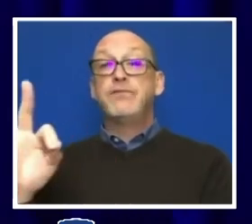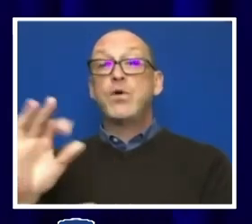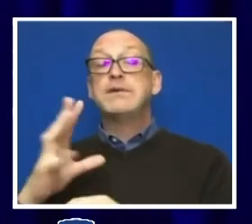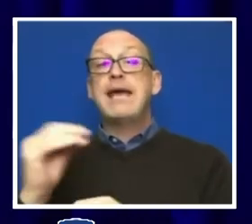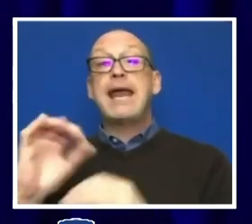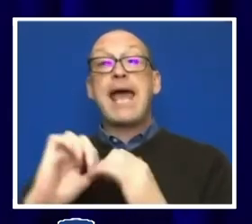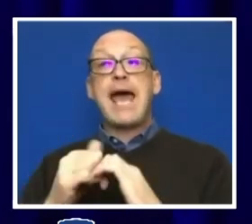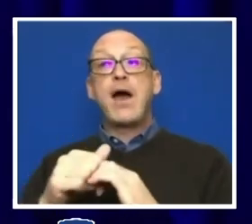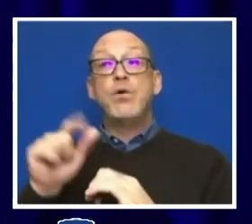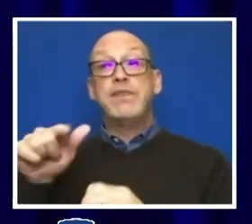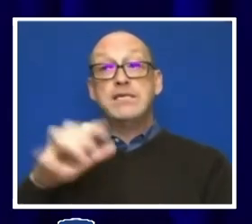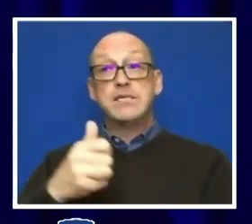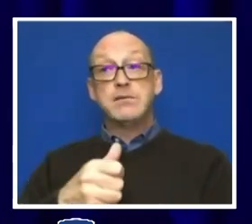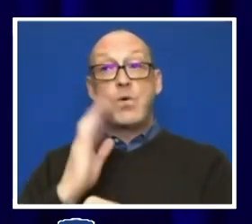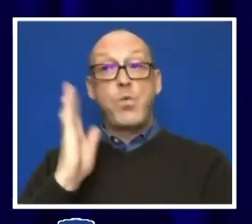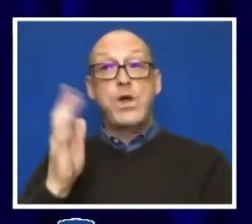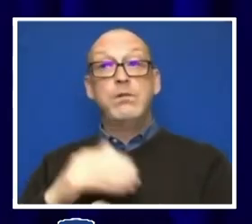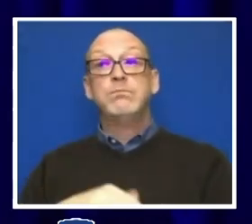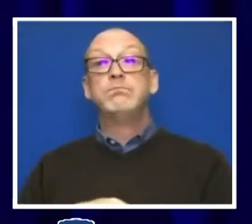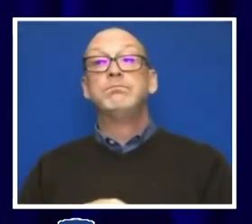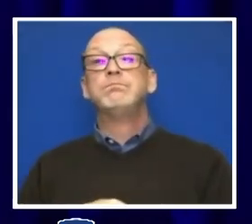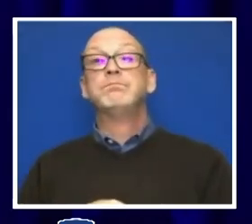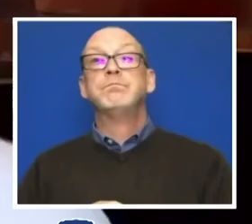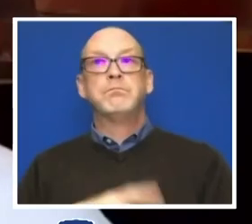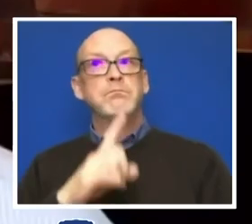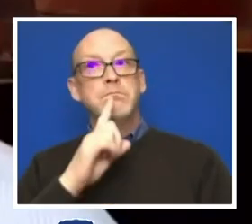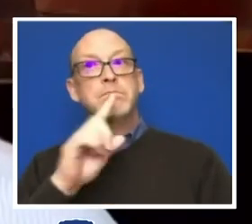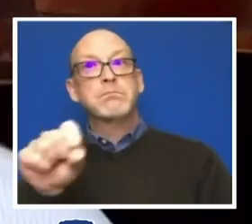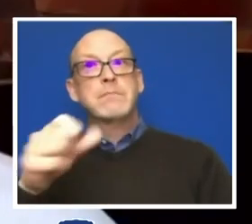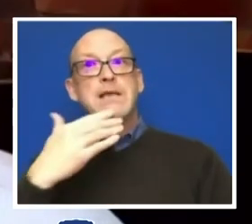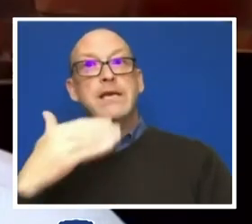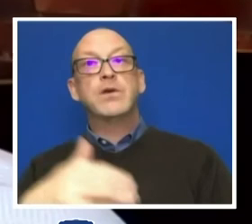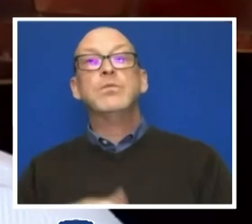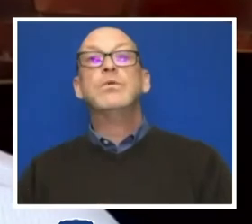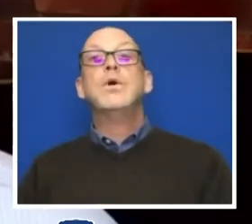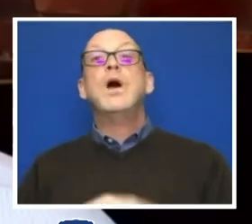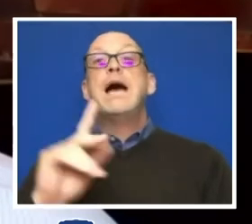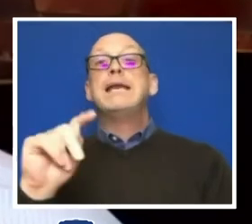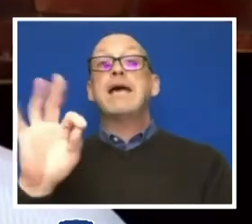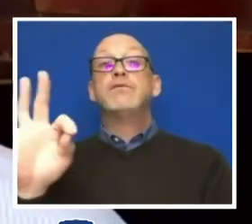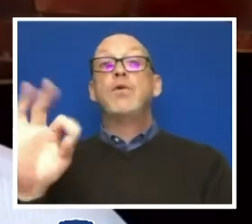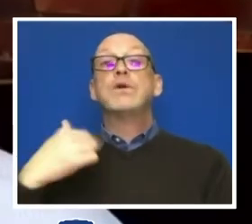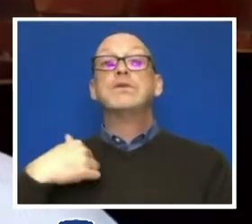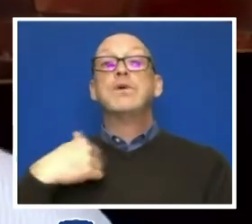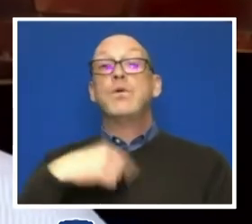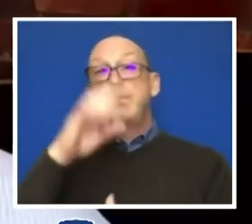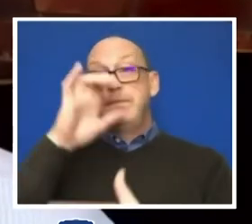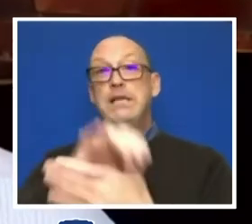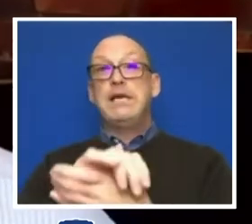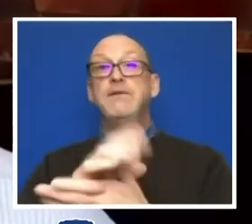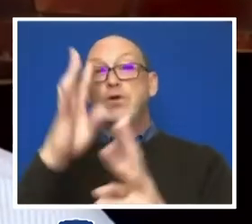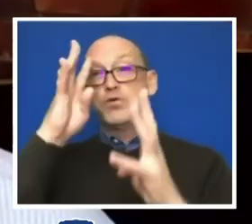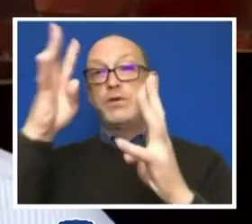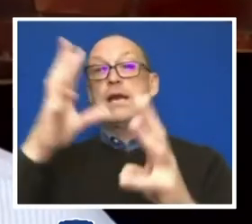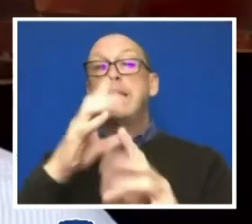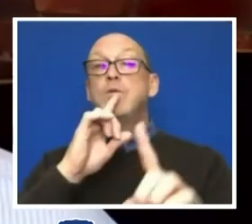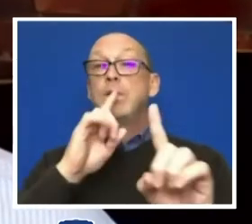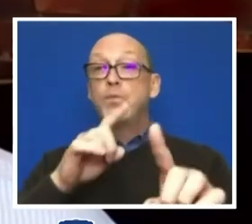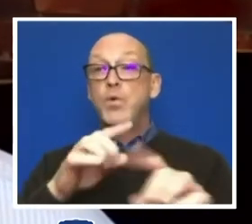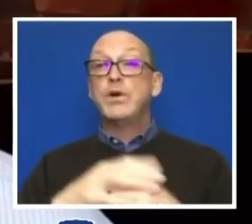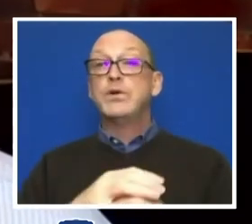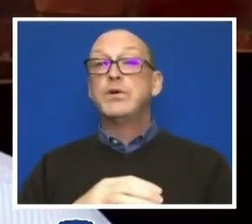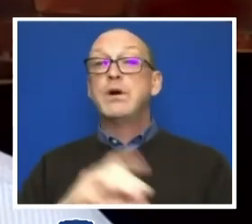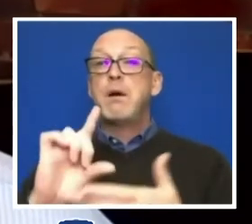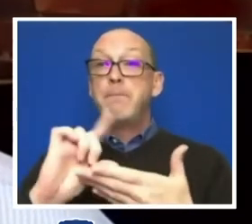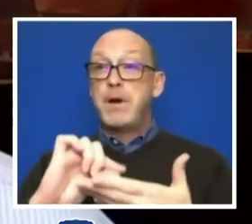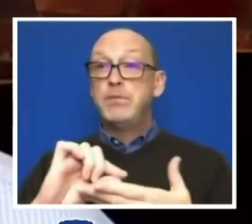be implemented. Absolutely. Thank you. The task force believe that creating an annual report that will be published on